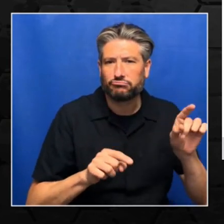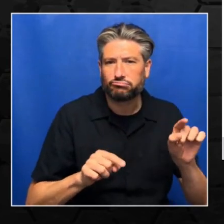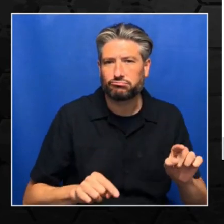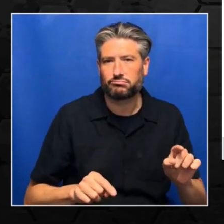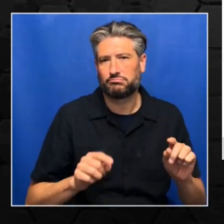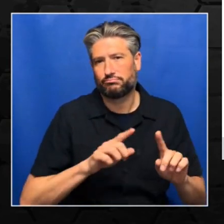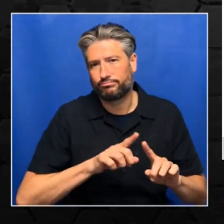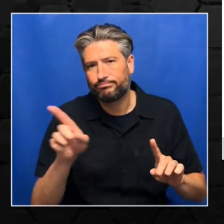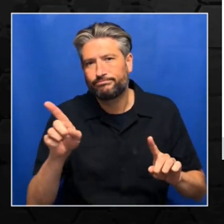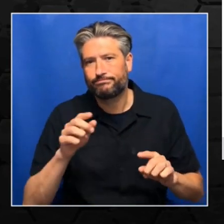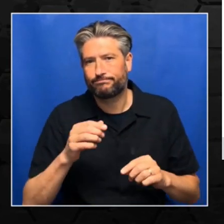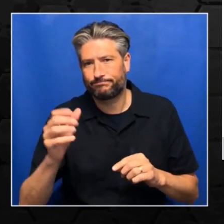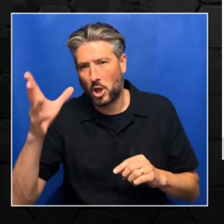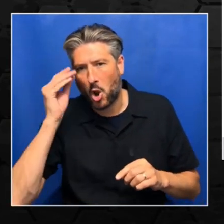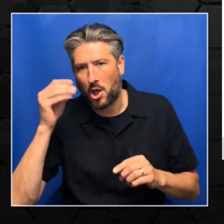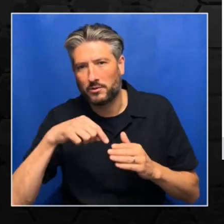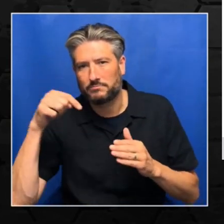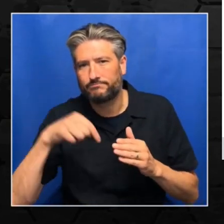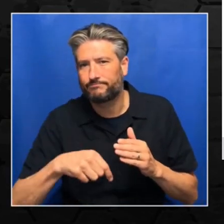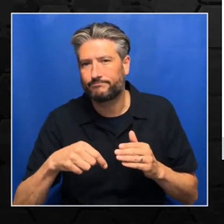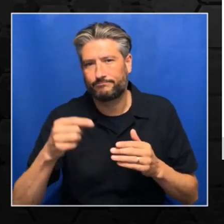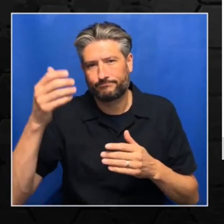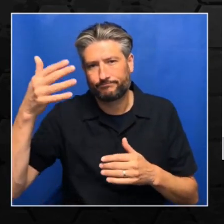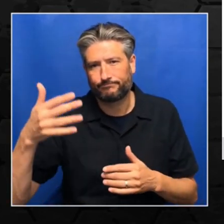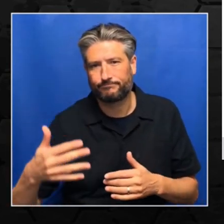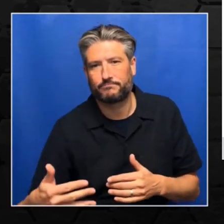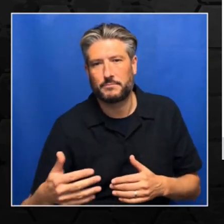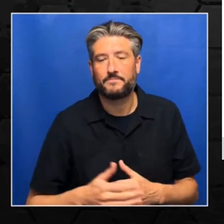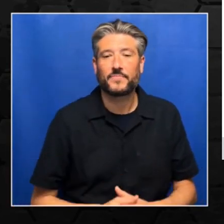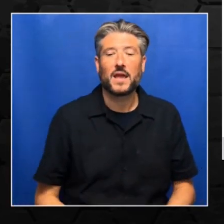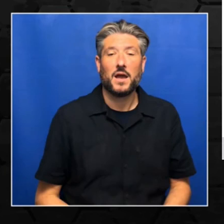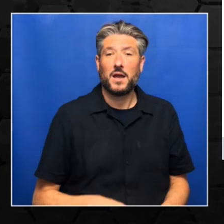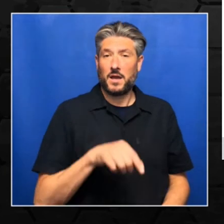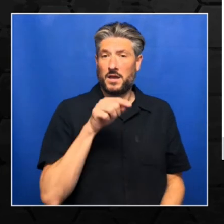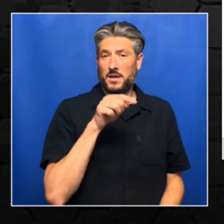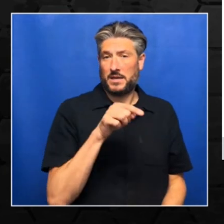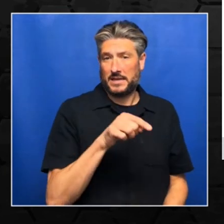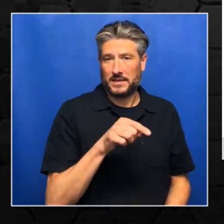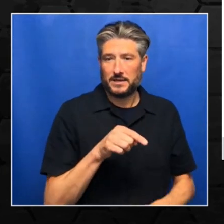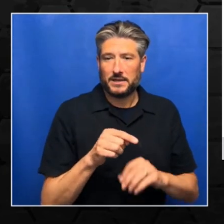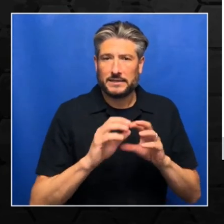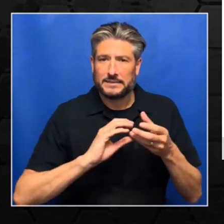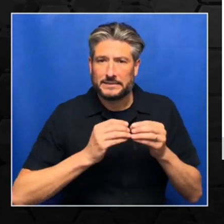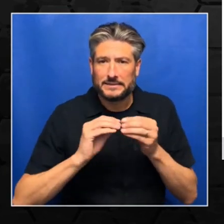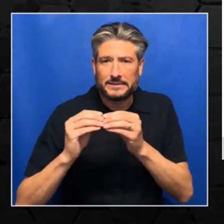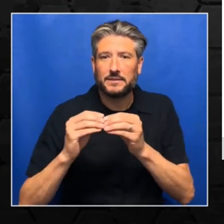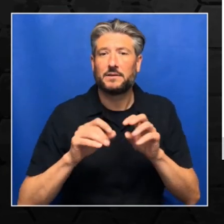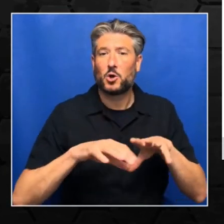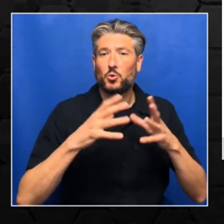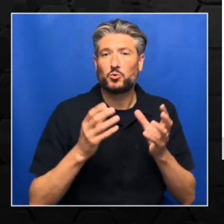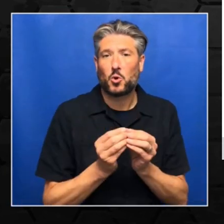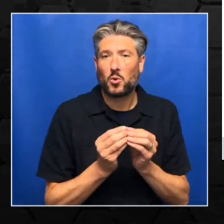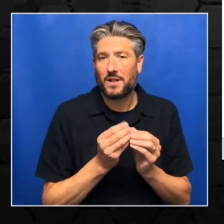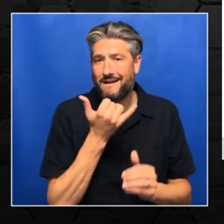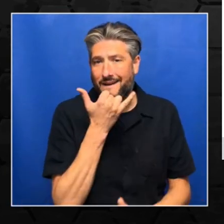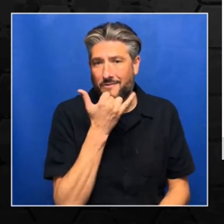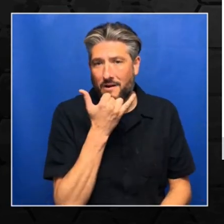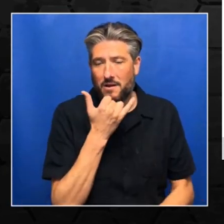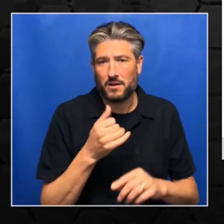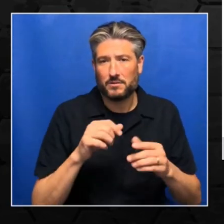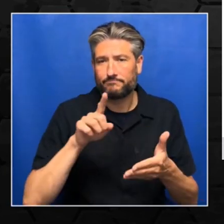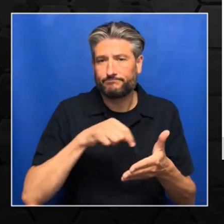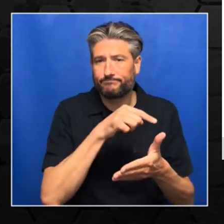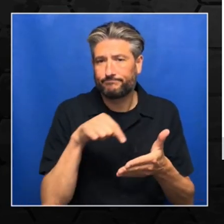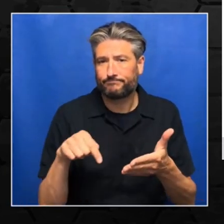Now, as I said, at the output layer, we're going to calculate the total error. So this is where we're going to calculate the total error. And then we're going to perform the back